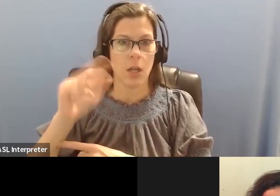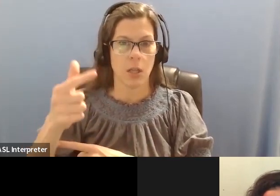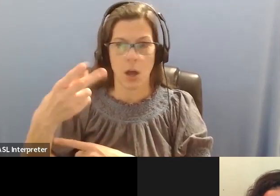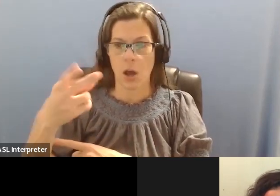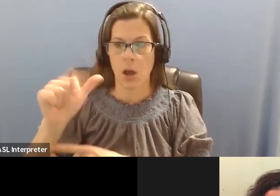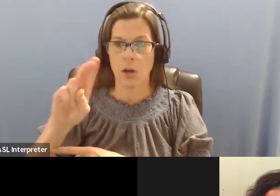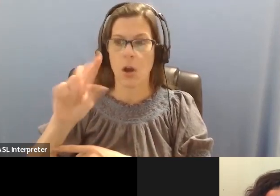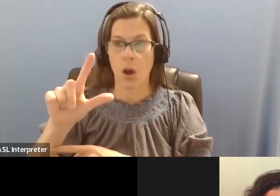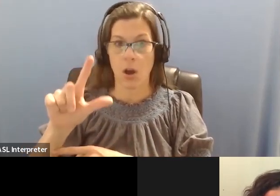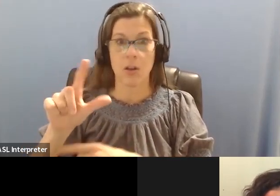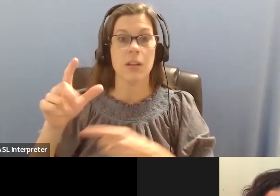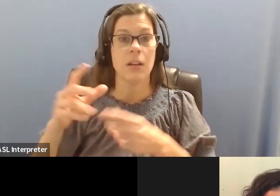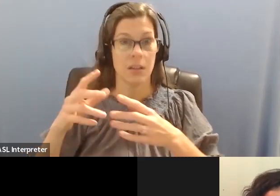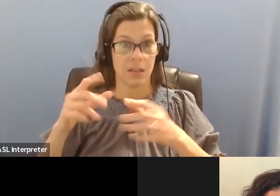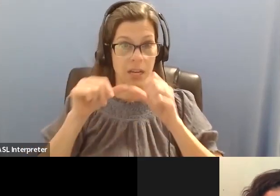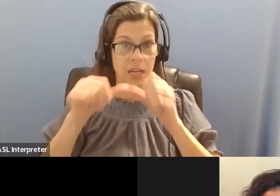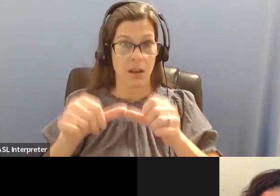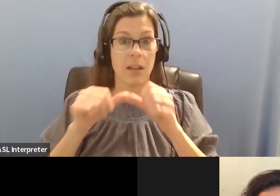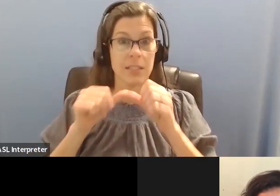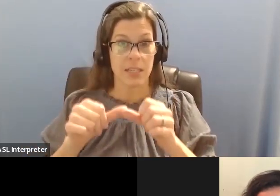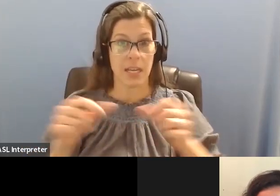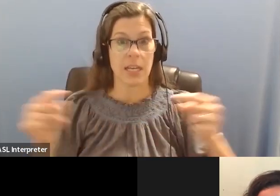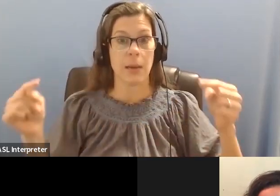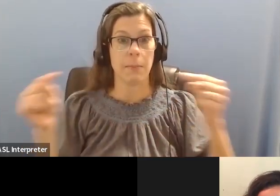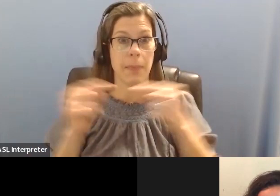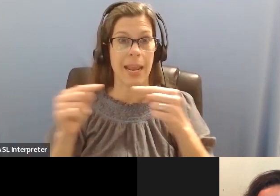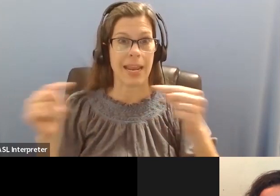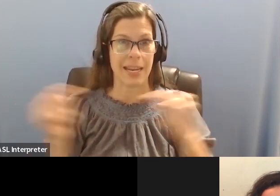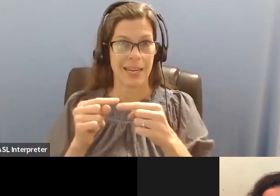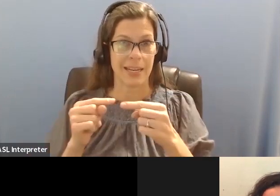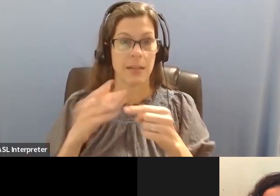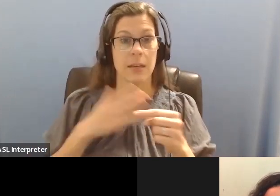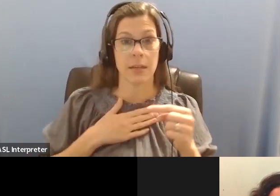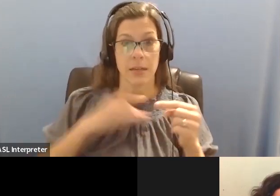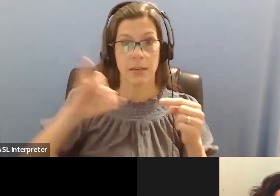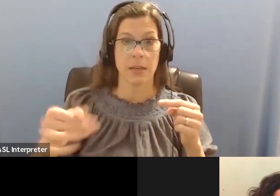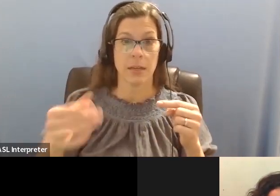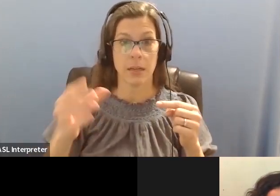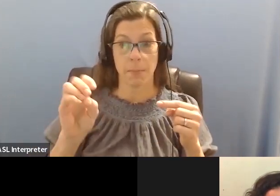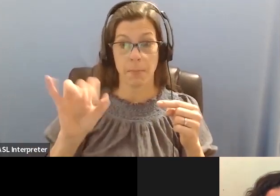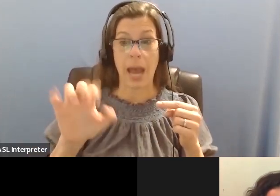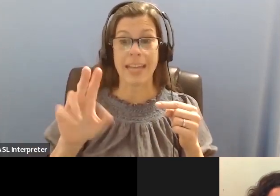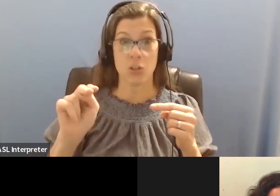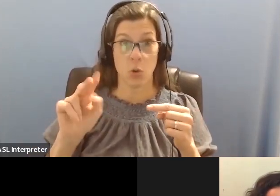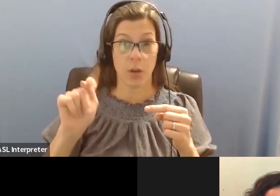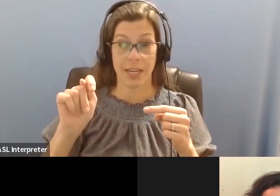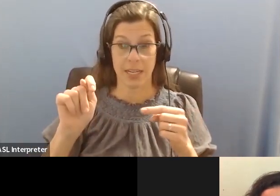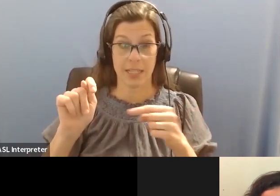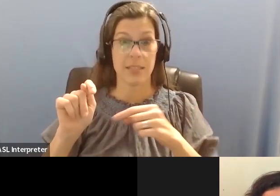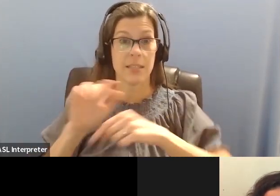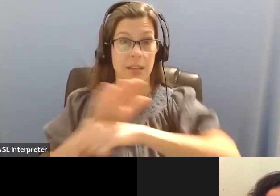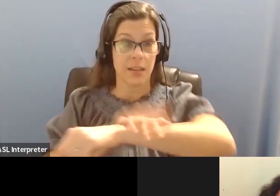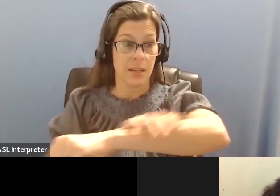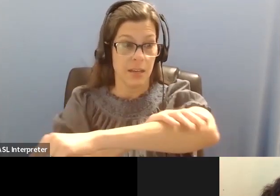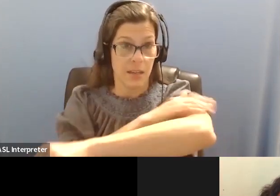constant feeling of my joints being like cemented. And so I have to pay attention to, you know,